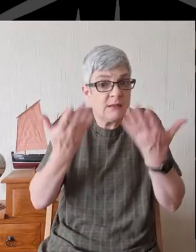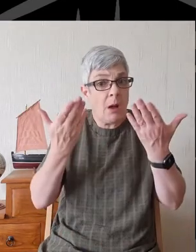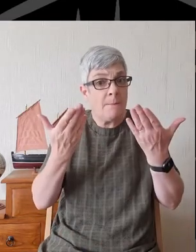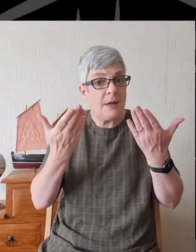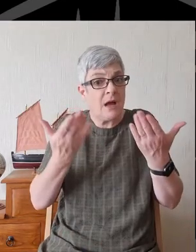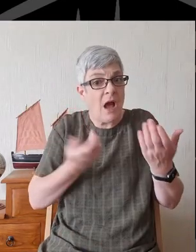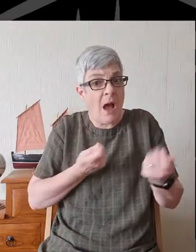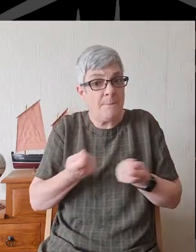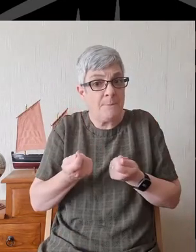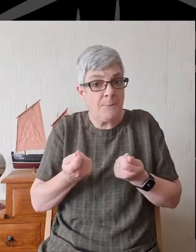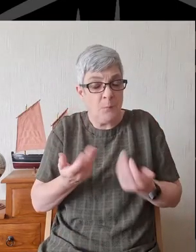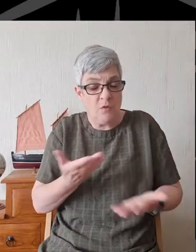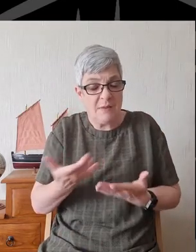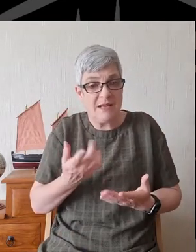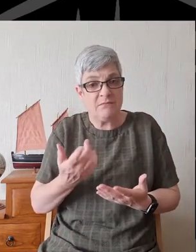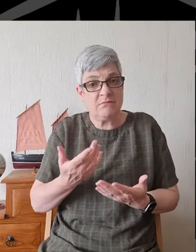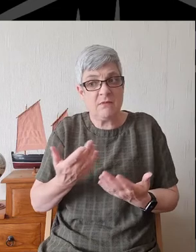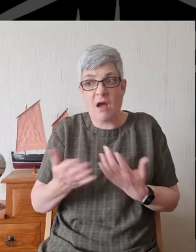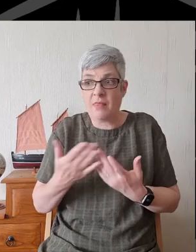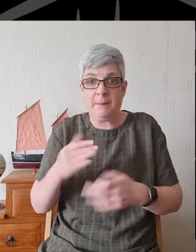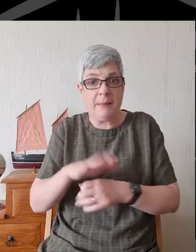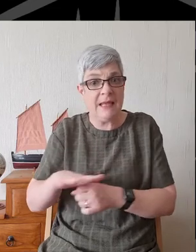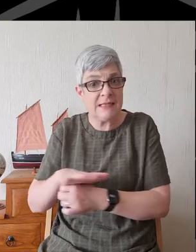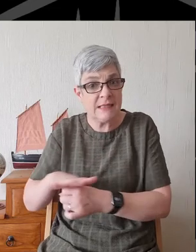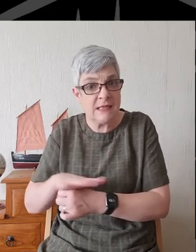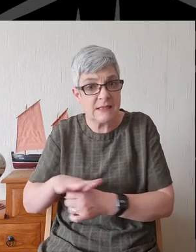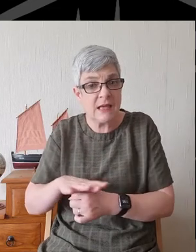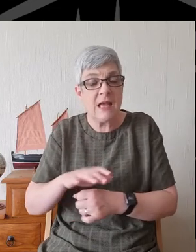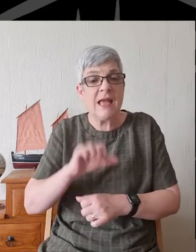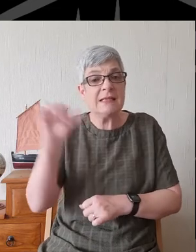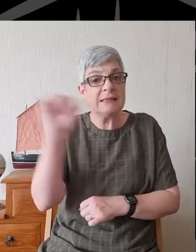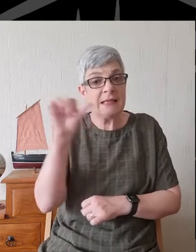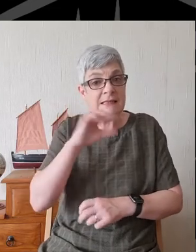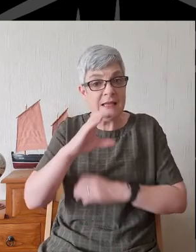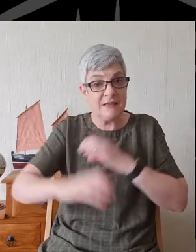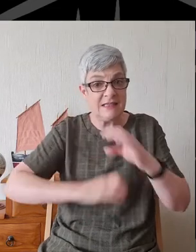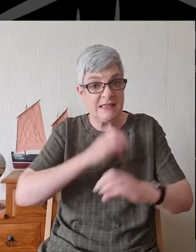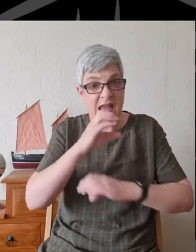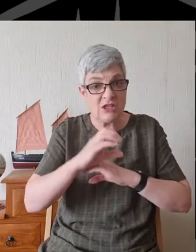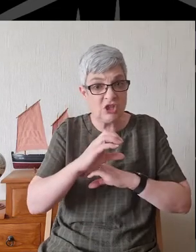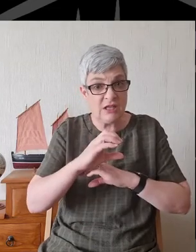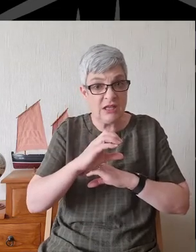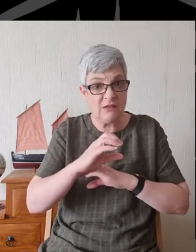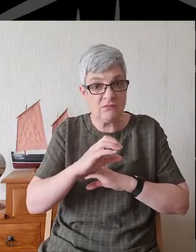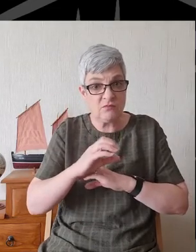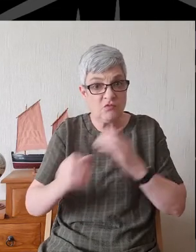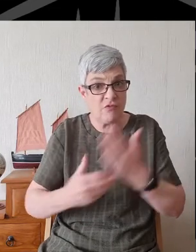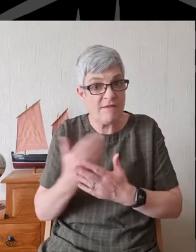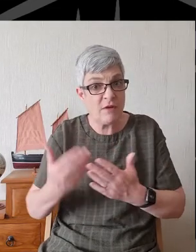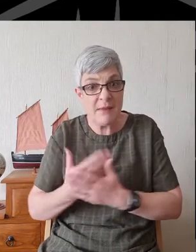In the 16th century, the Reformation didn't start off trying to find a new church.